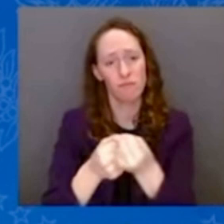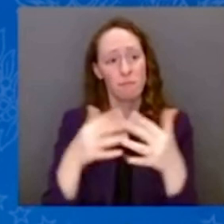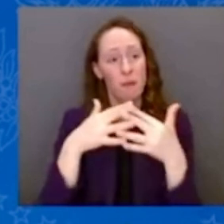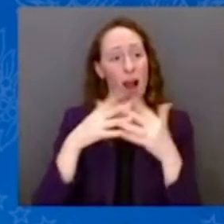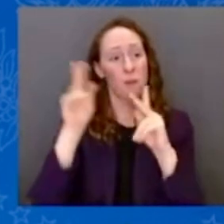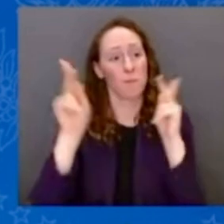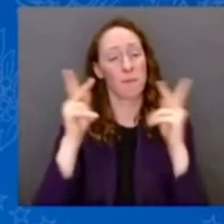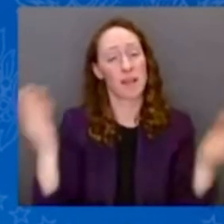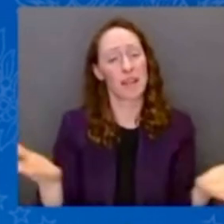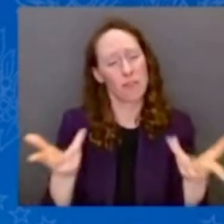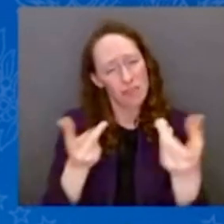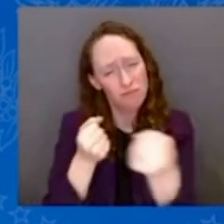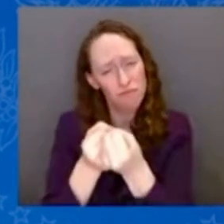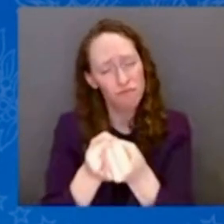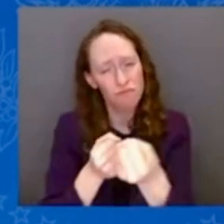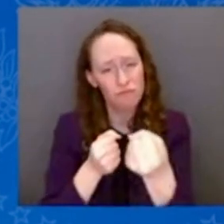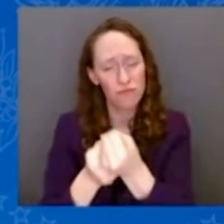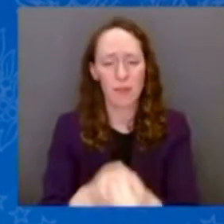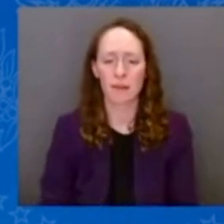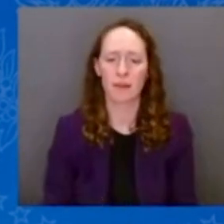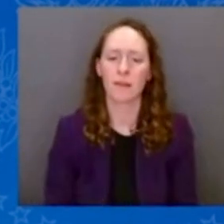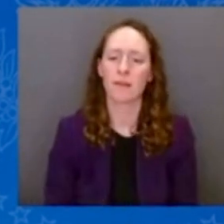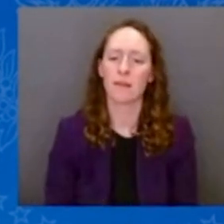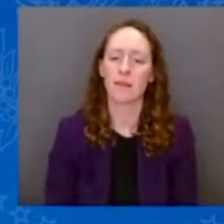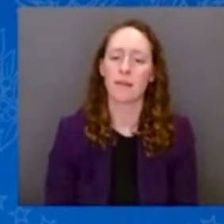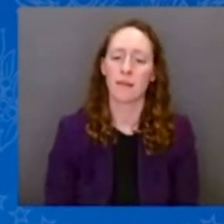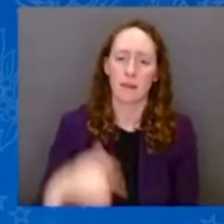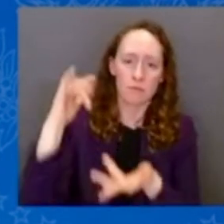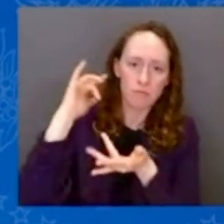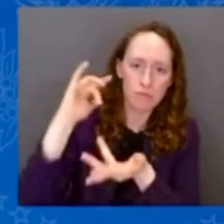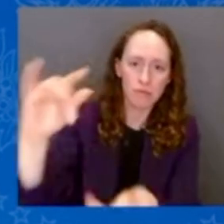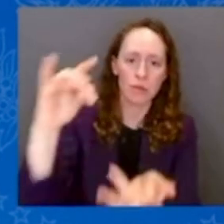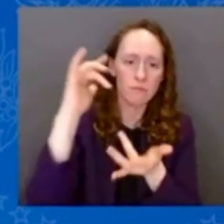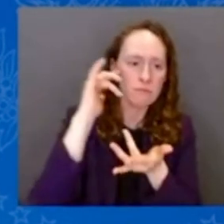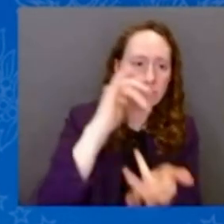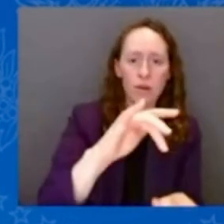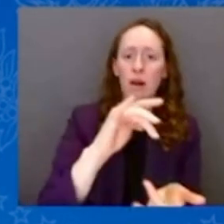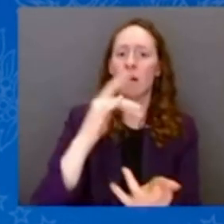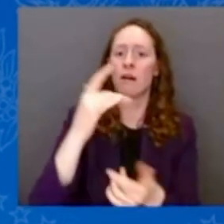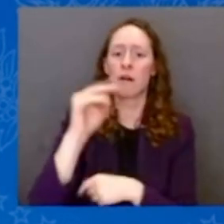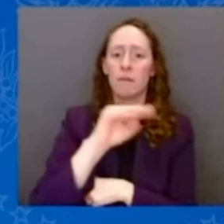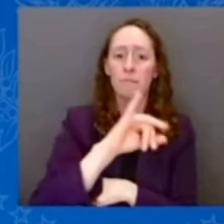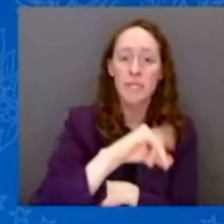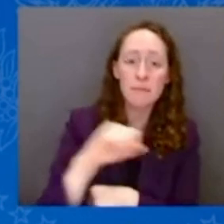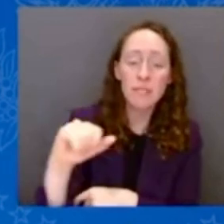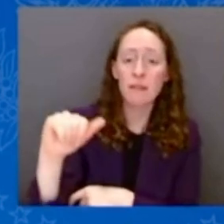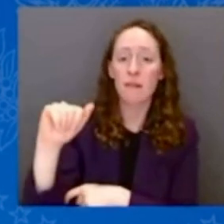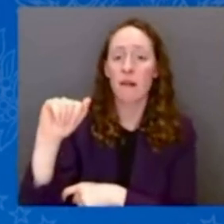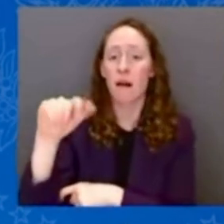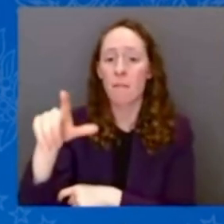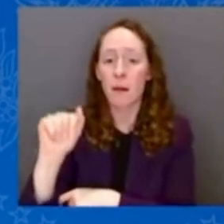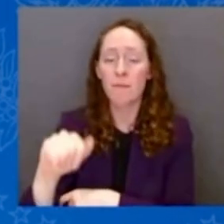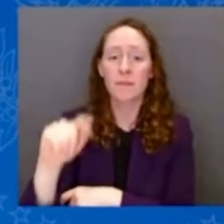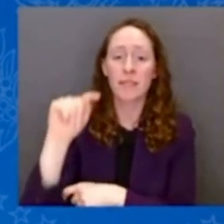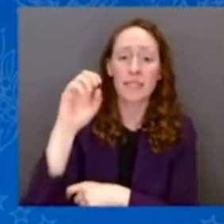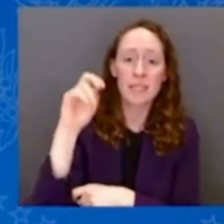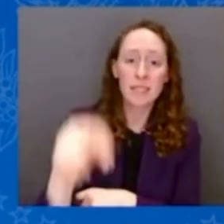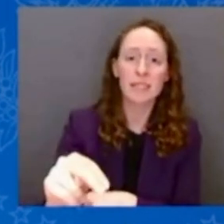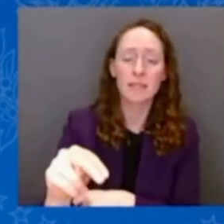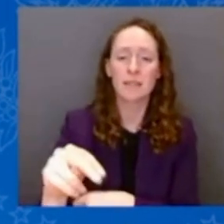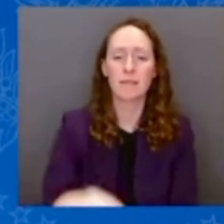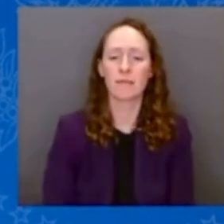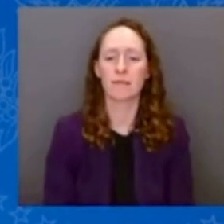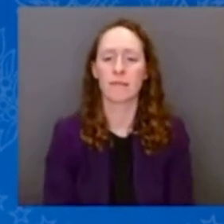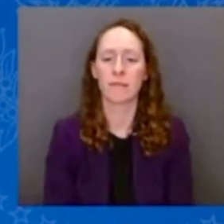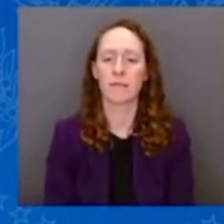Tennessee last Friday night. The most powerful came through Rolling Fort. It stayed here in just a little over